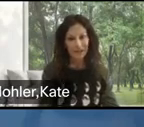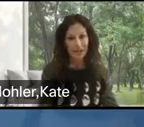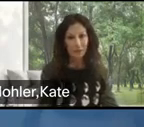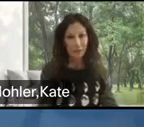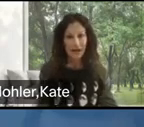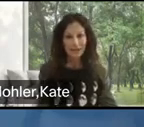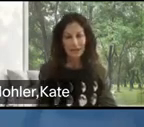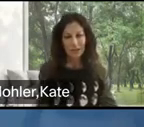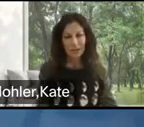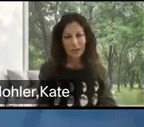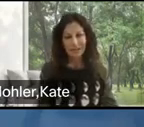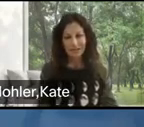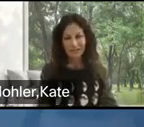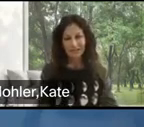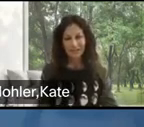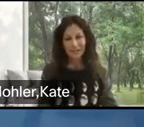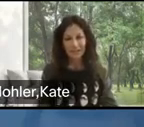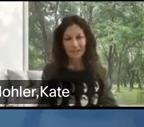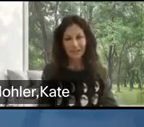and I will pass to Jason.